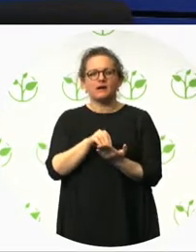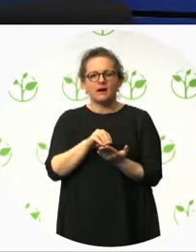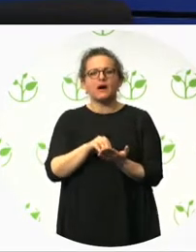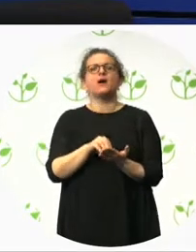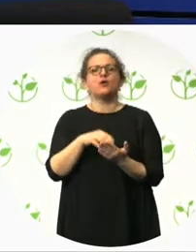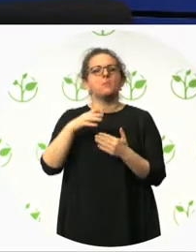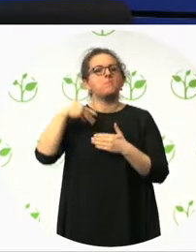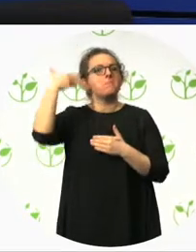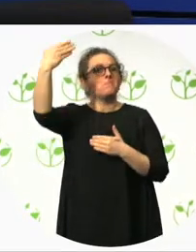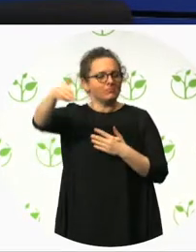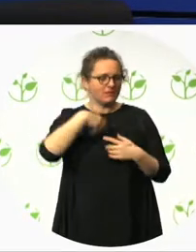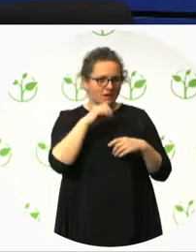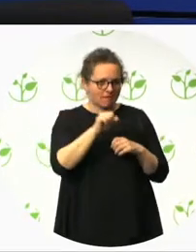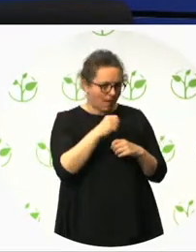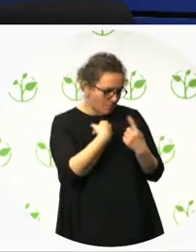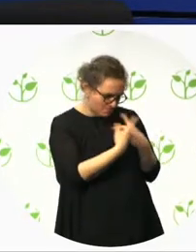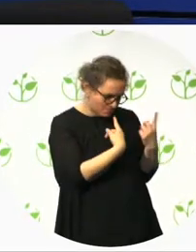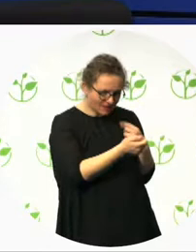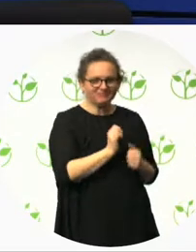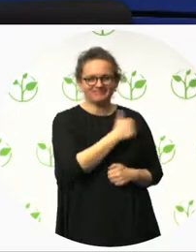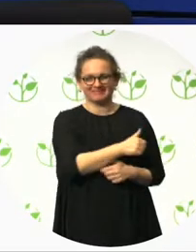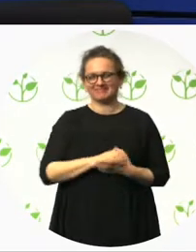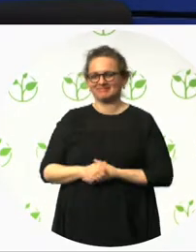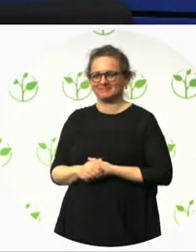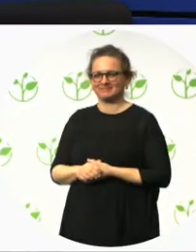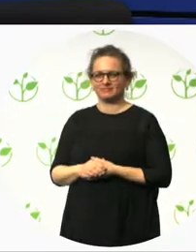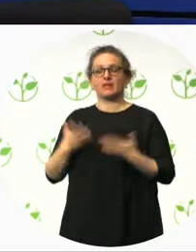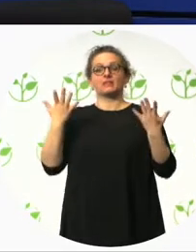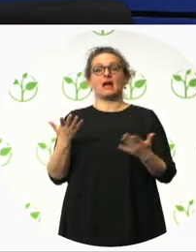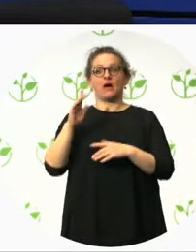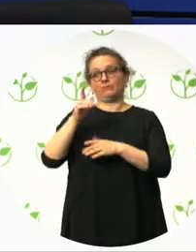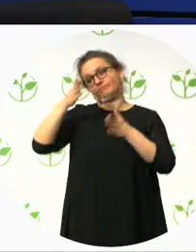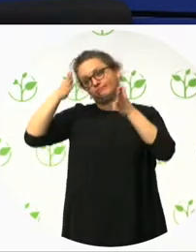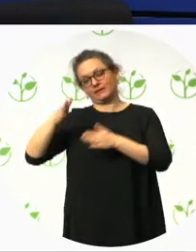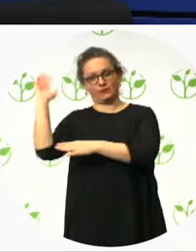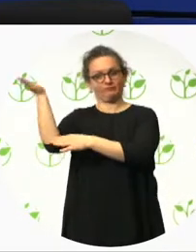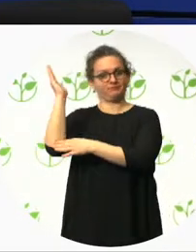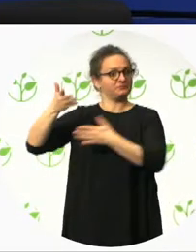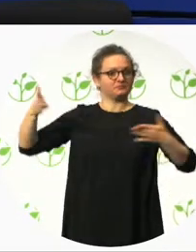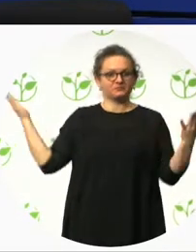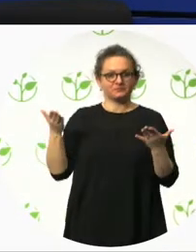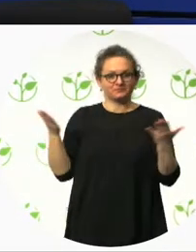so we do have time for questions. Our next speaker is Antonio Luis Martinez